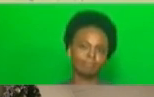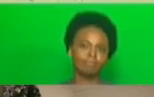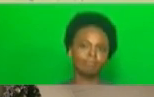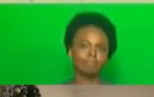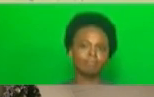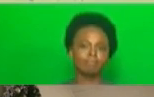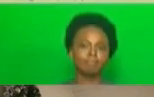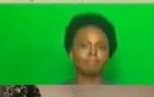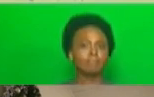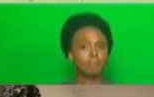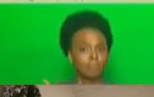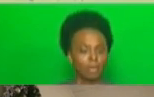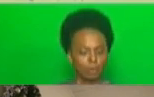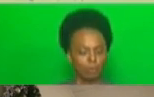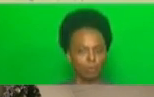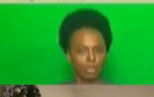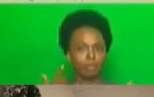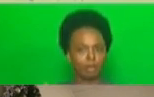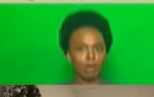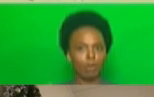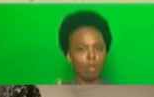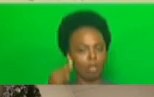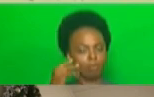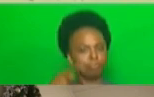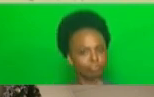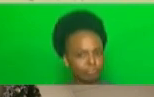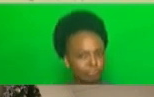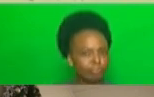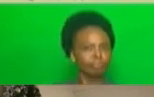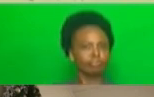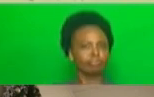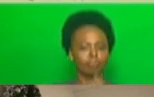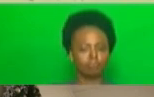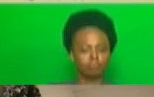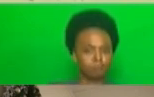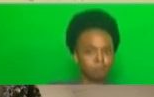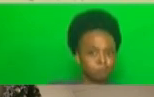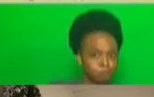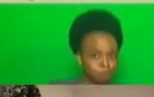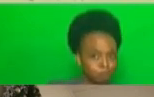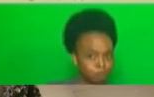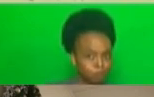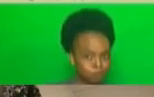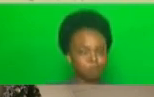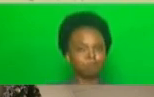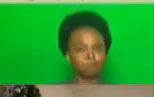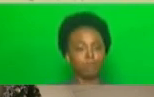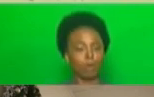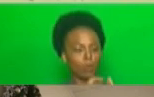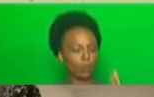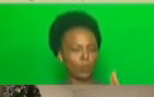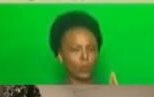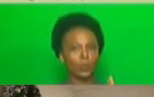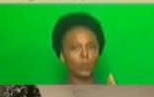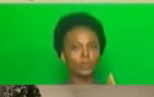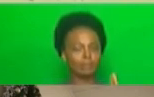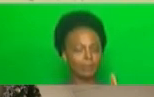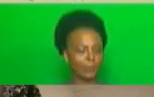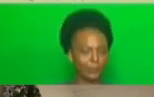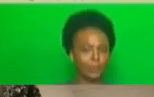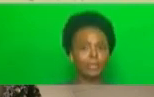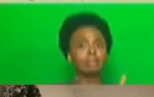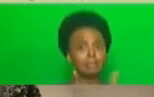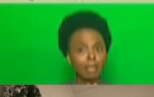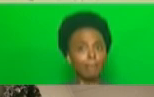As we undertake these interventions and measures, there is a lot that we can do as